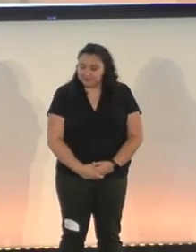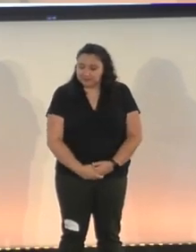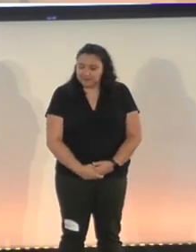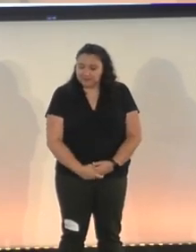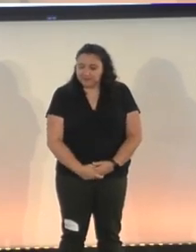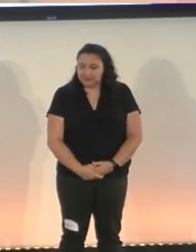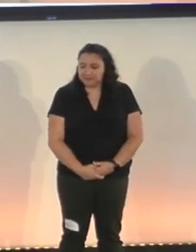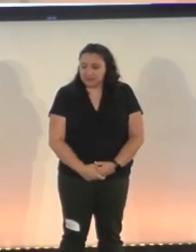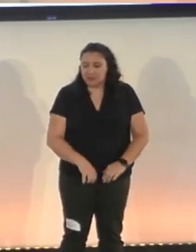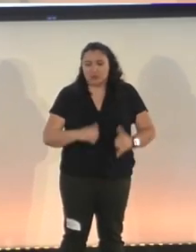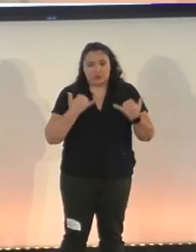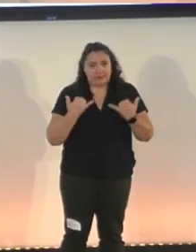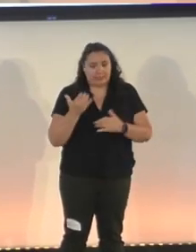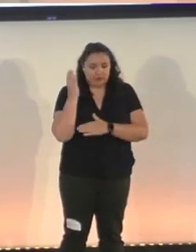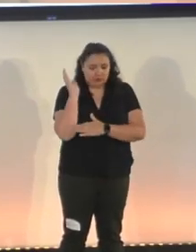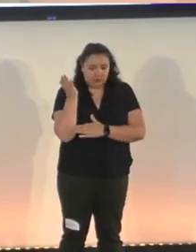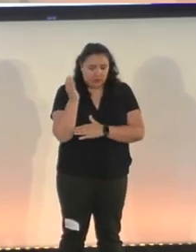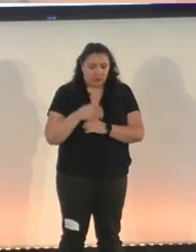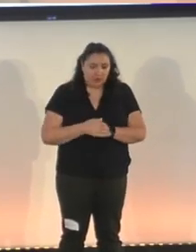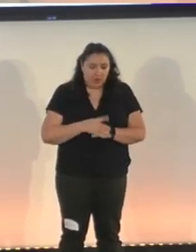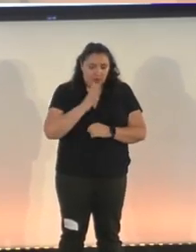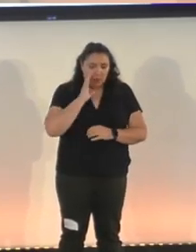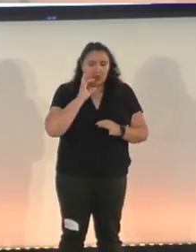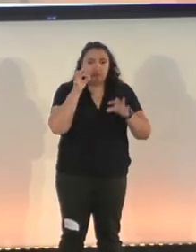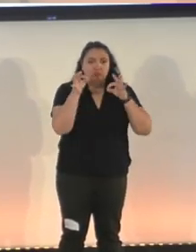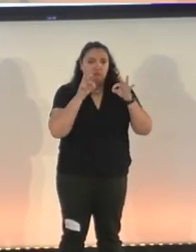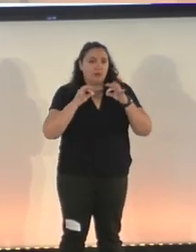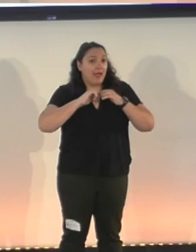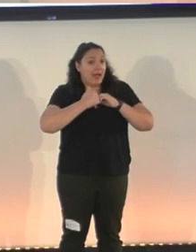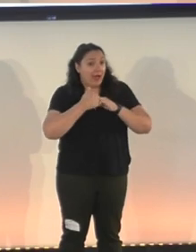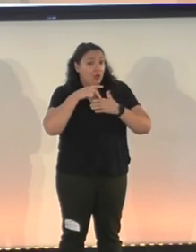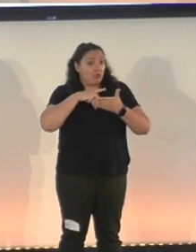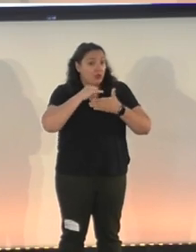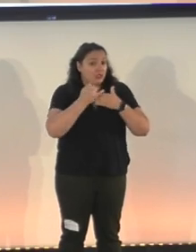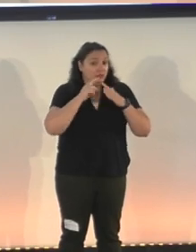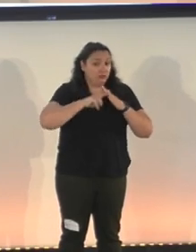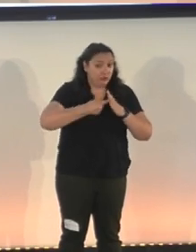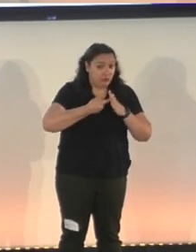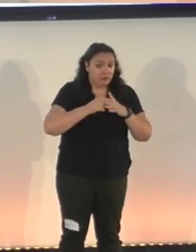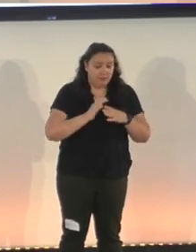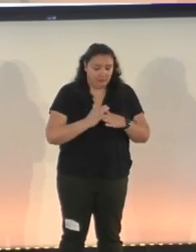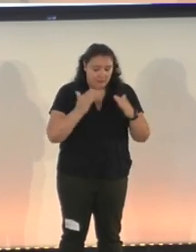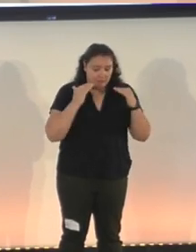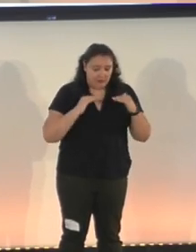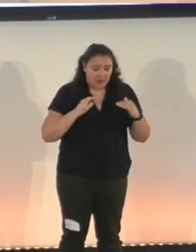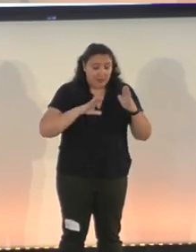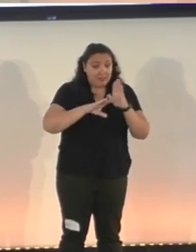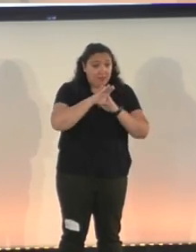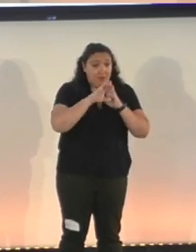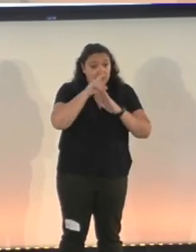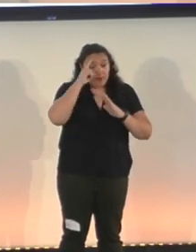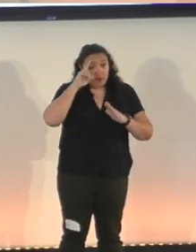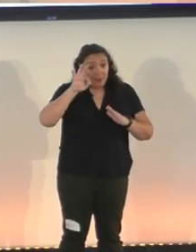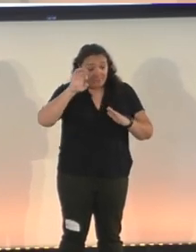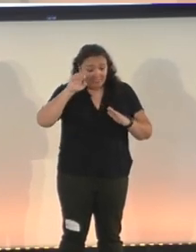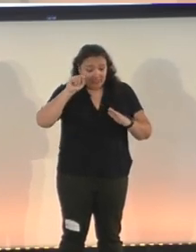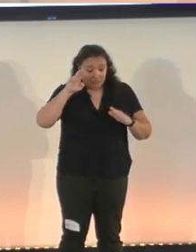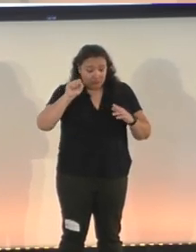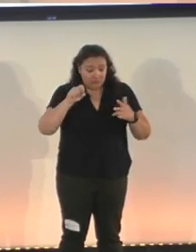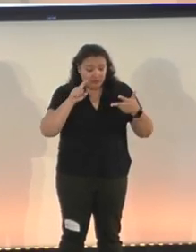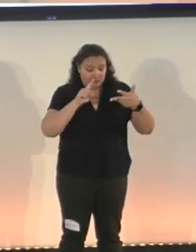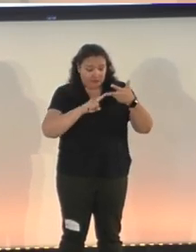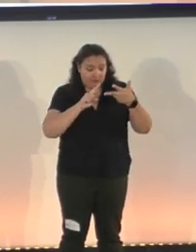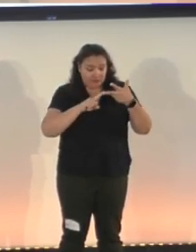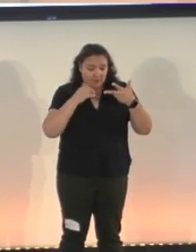So, today's talk, we're going to talk about how the project started, the development of the features, play testing,